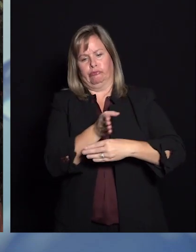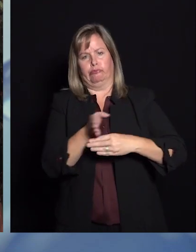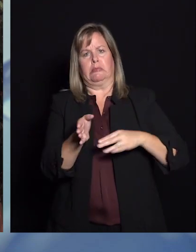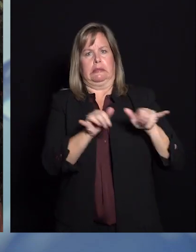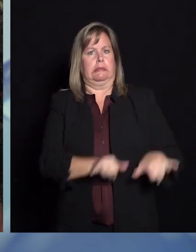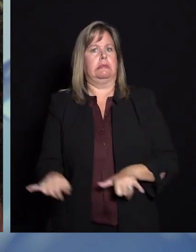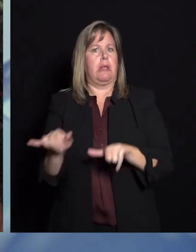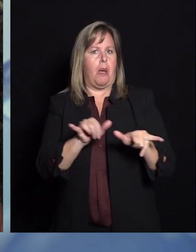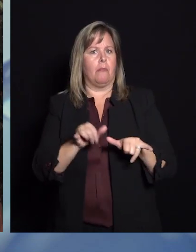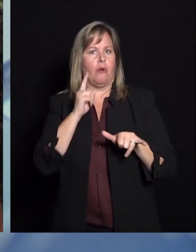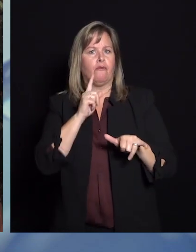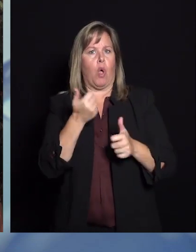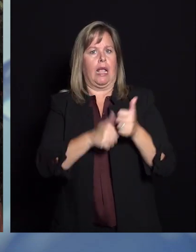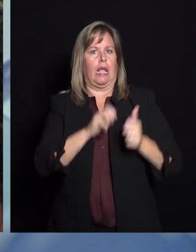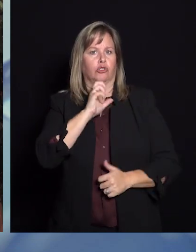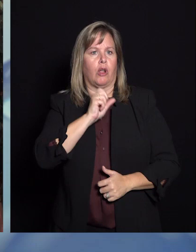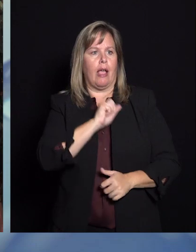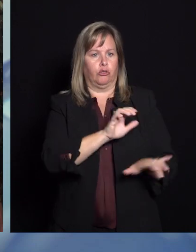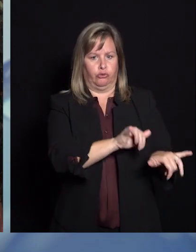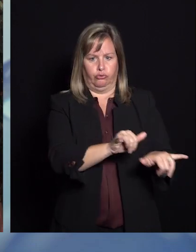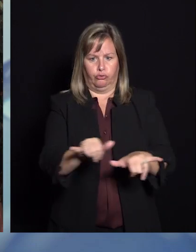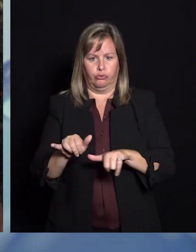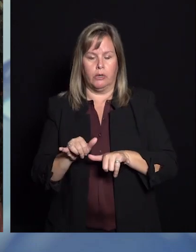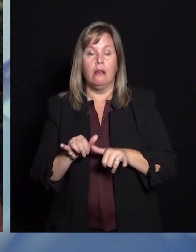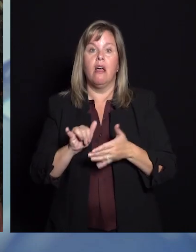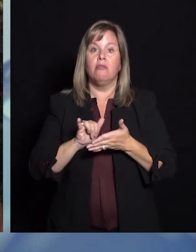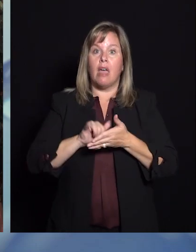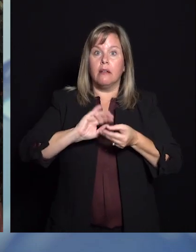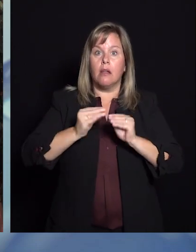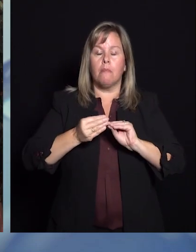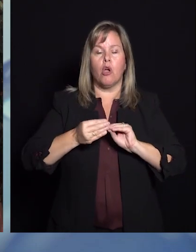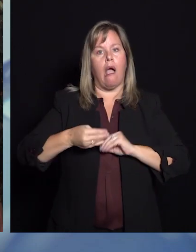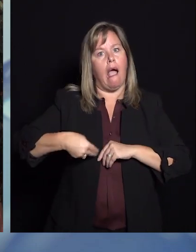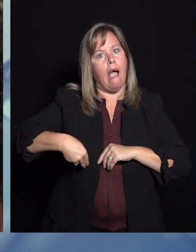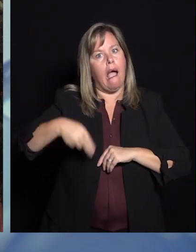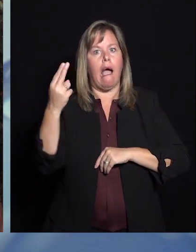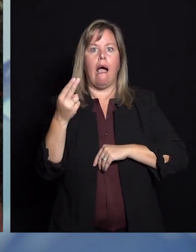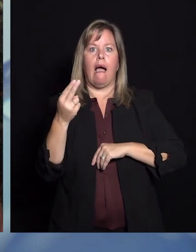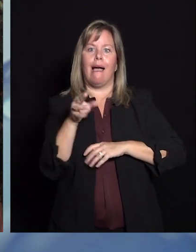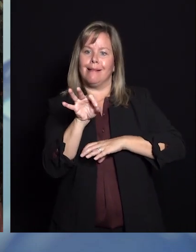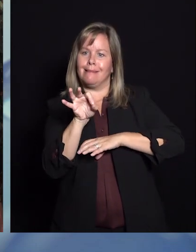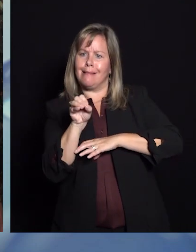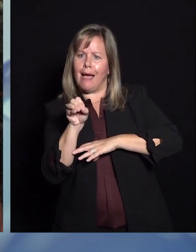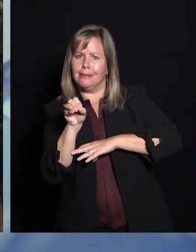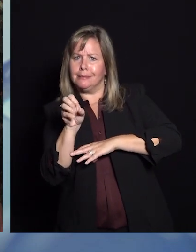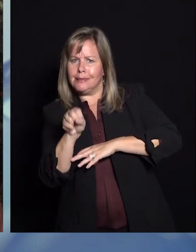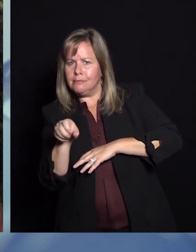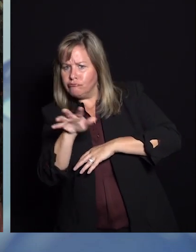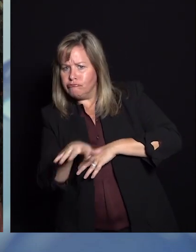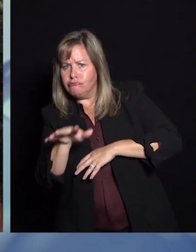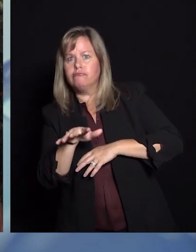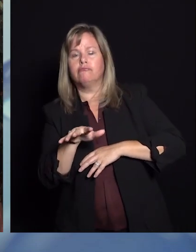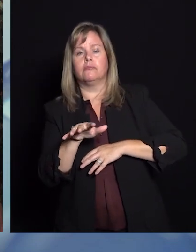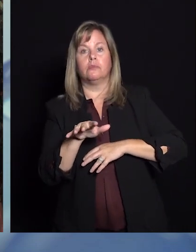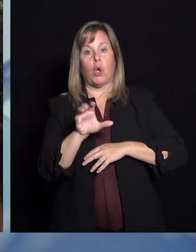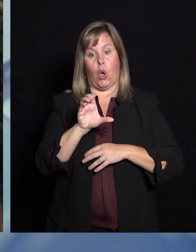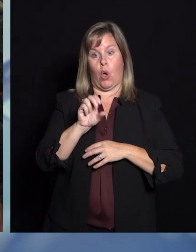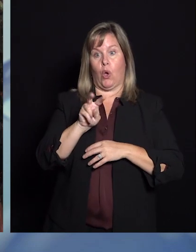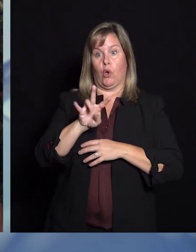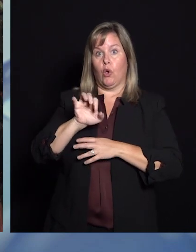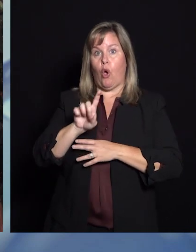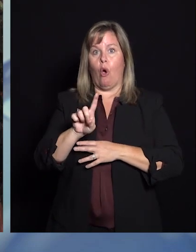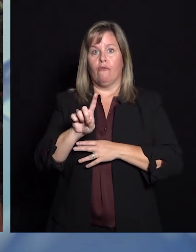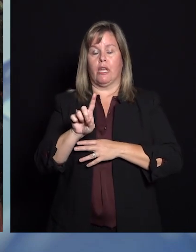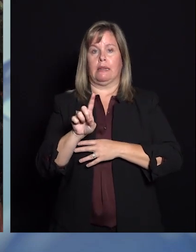So many people are coming to the conclusion it's a very high number in each of these groups. And so COVID